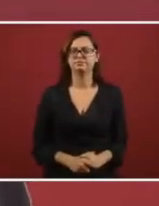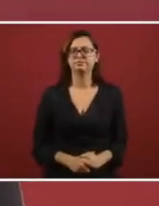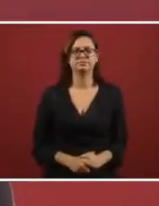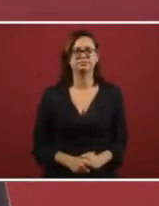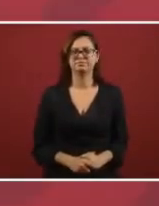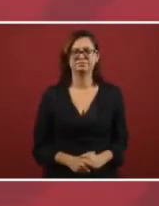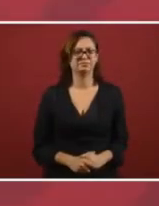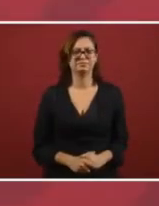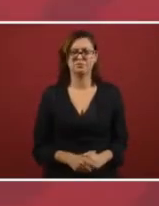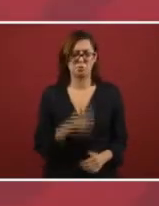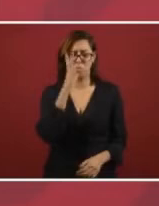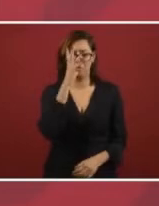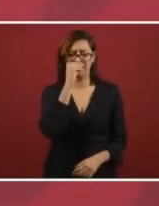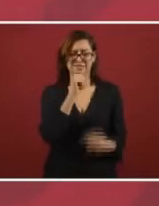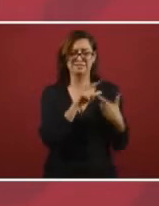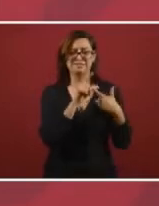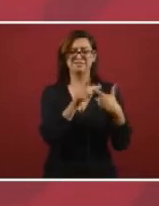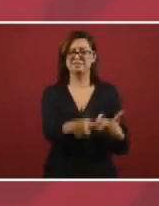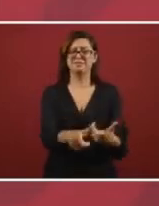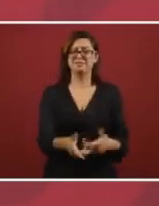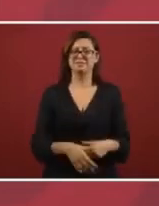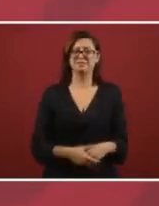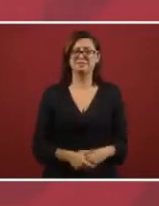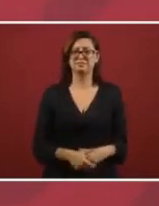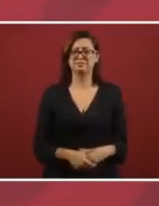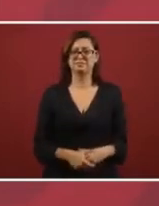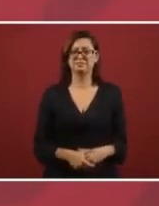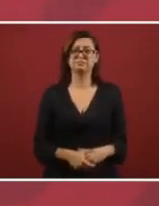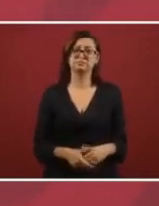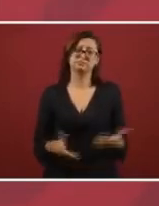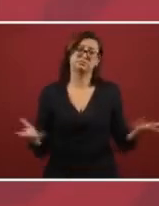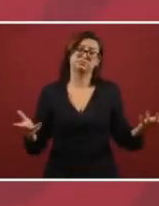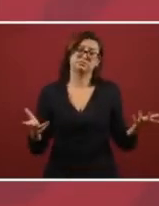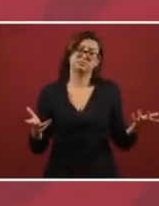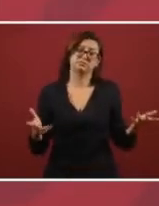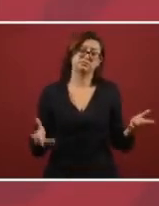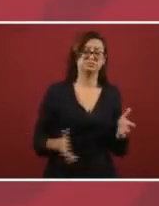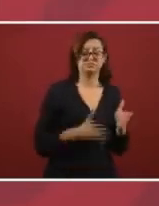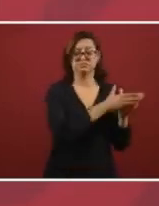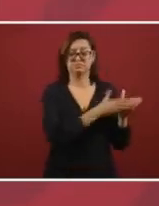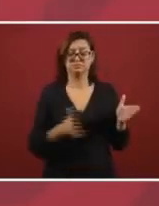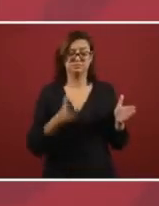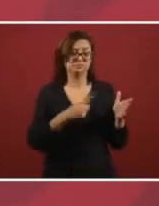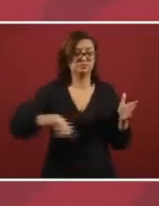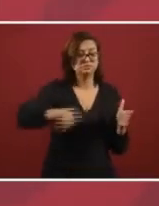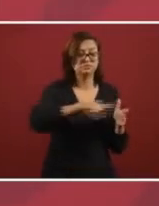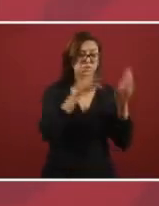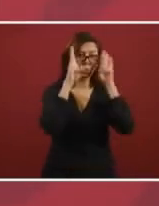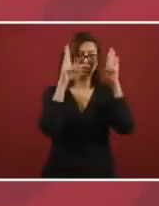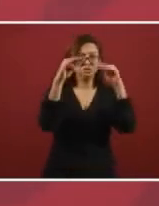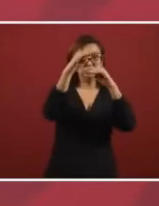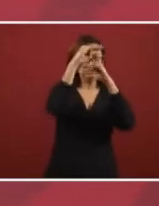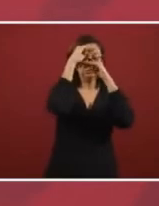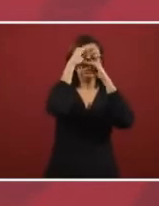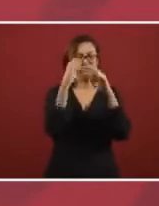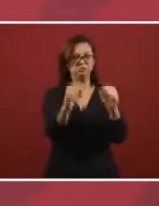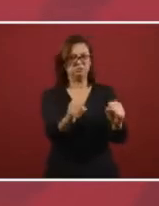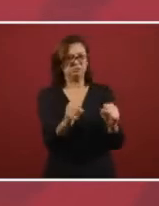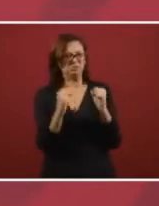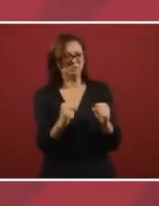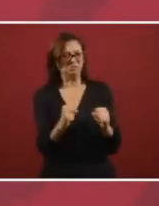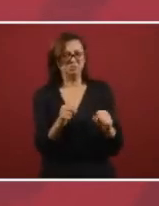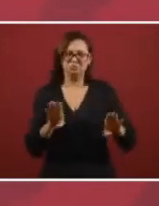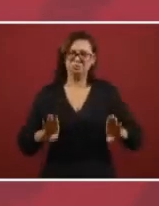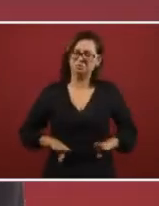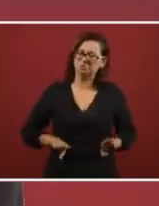No, you cannot behave this way. Okay. And that's a distinction between conservatism. They